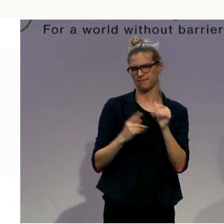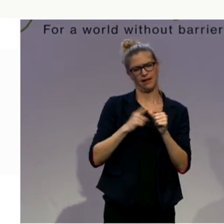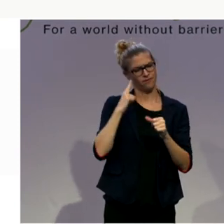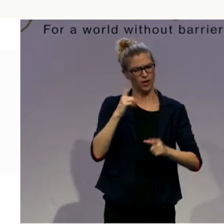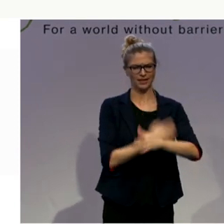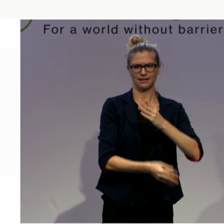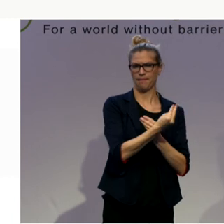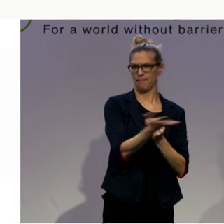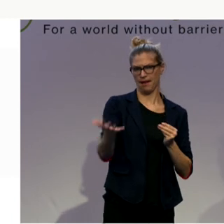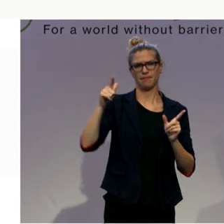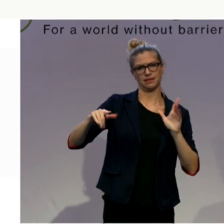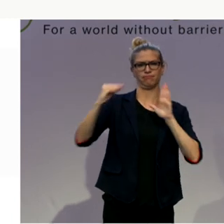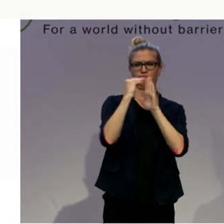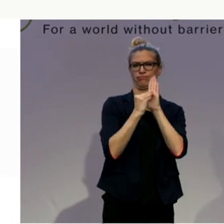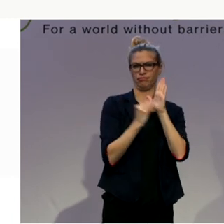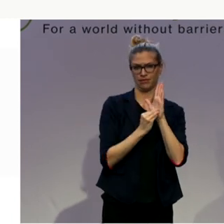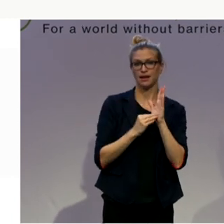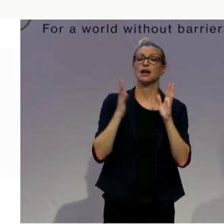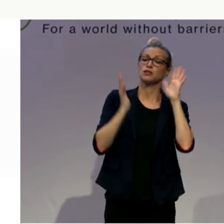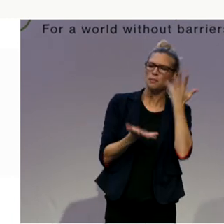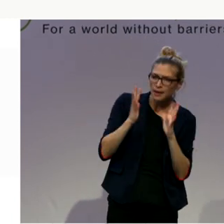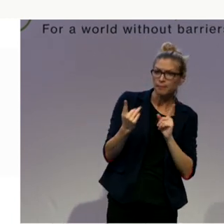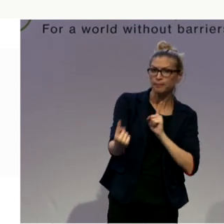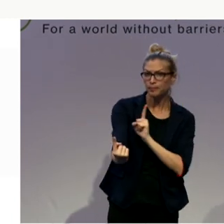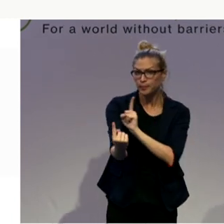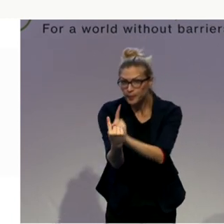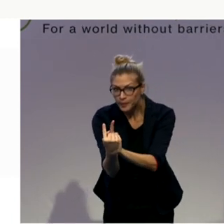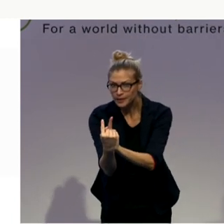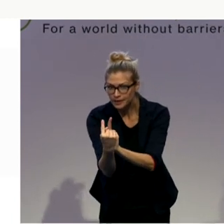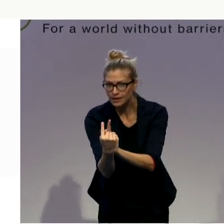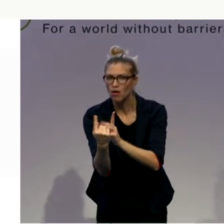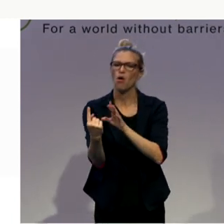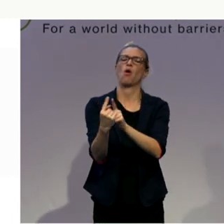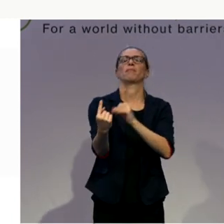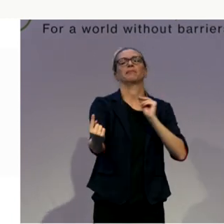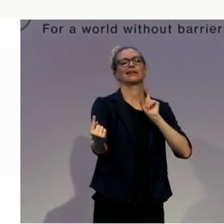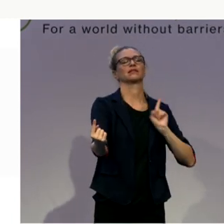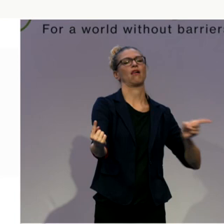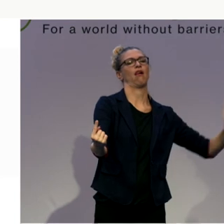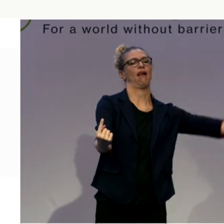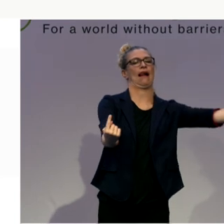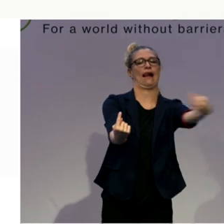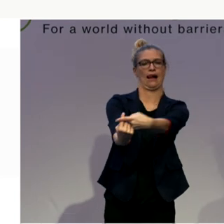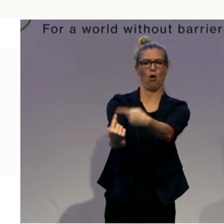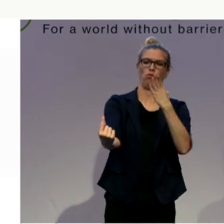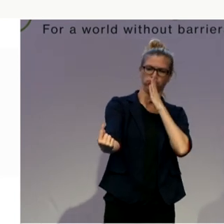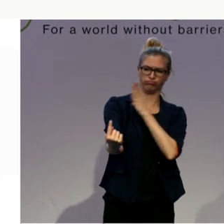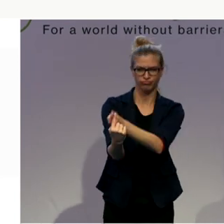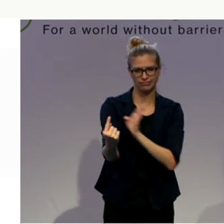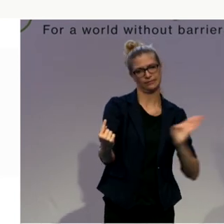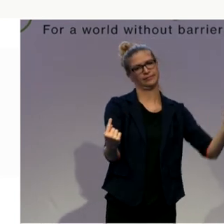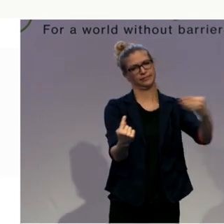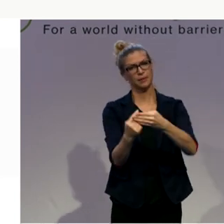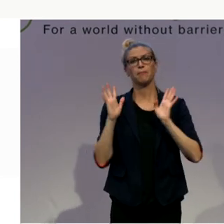sometimes directly, but much more often indirectly. Therefore, parliament must take into